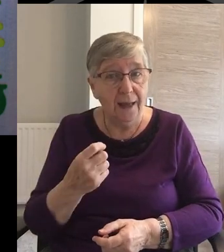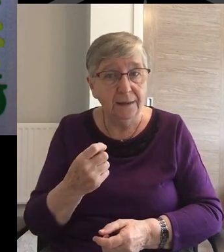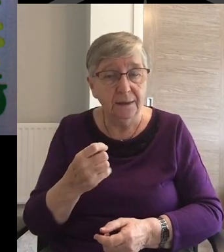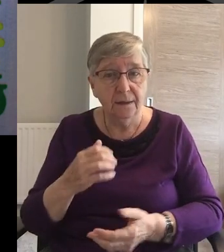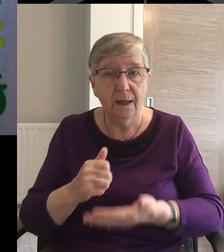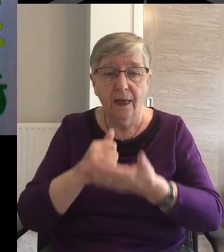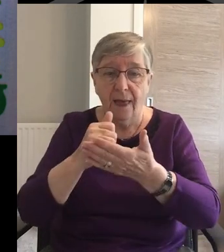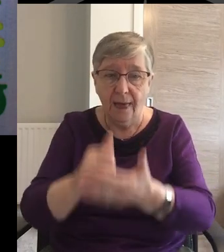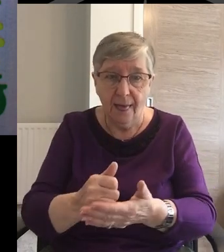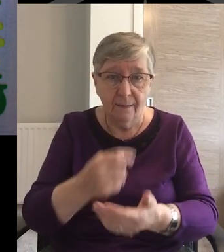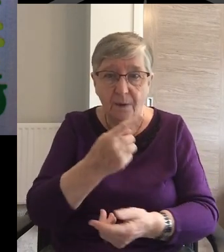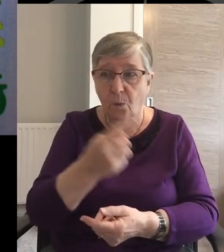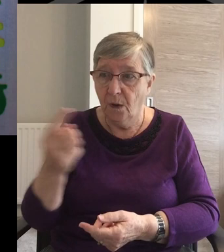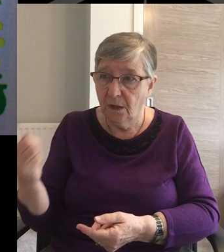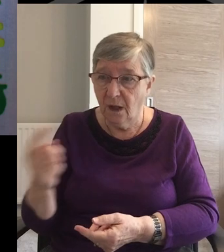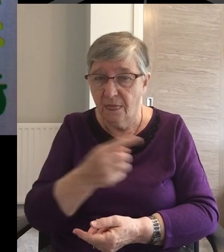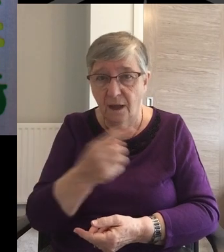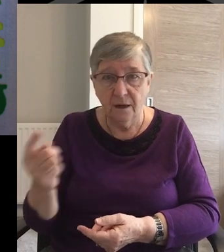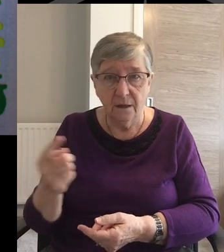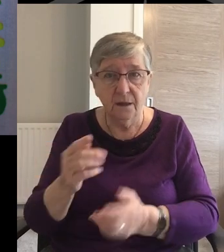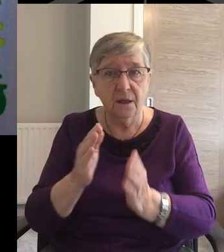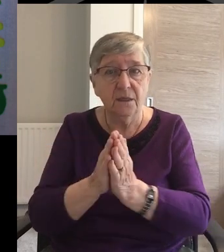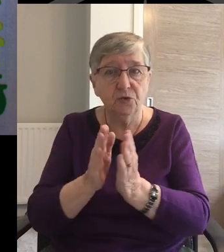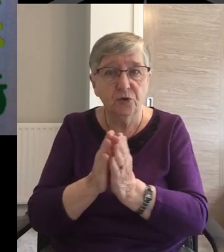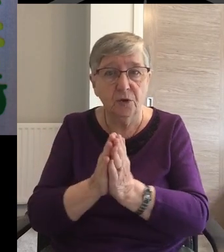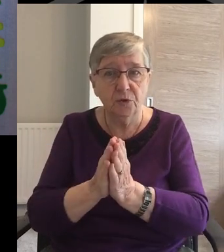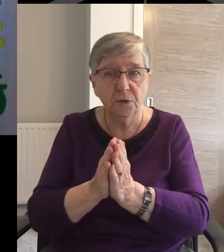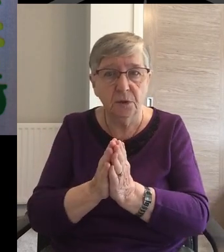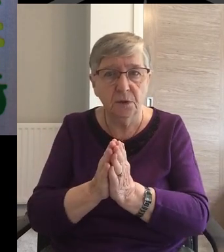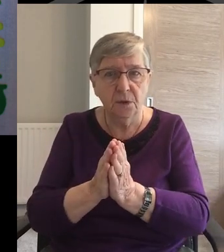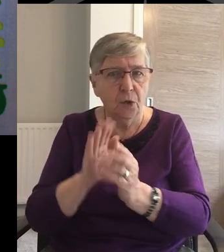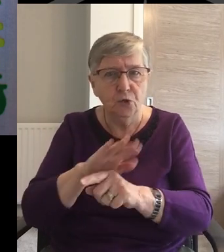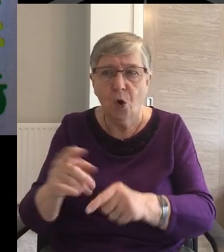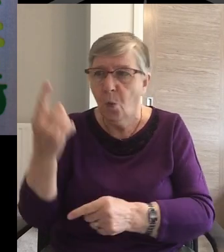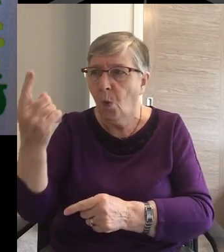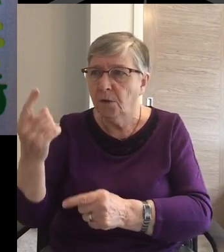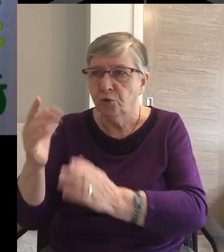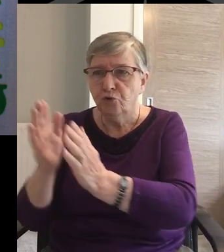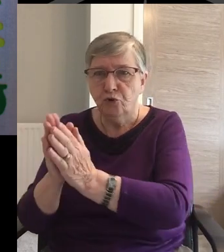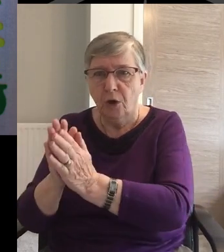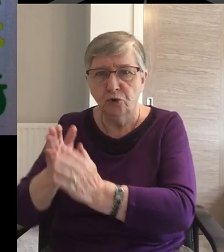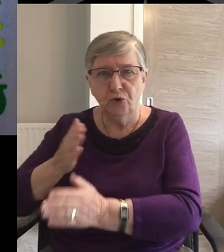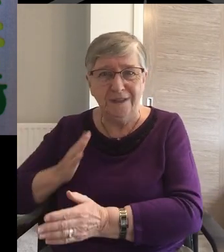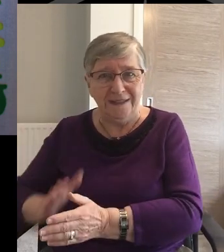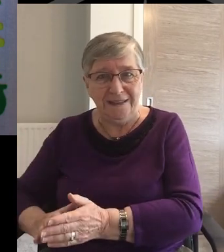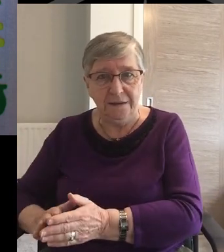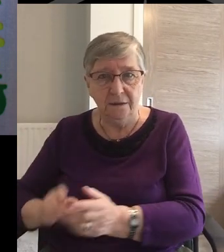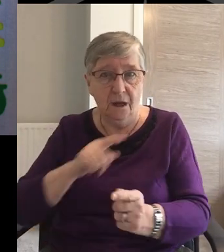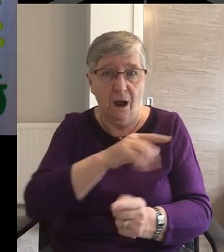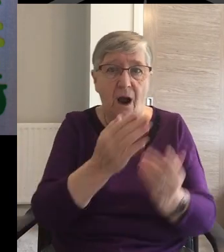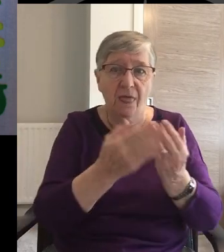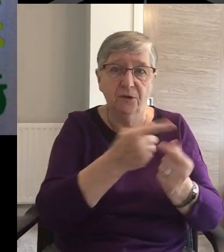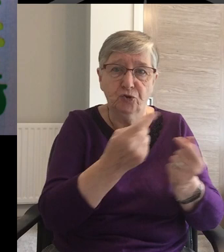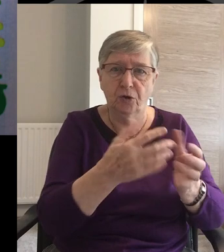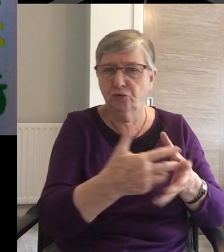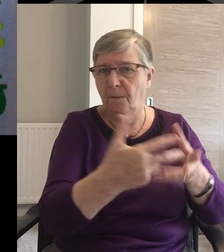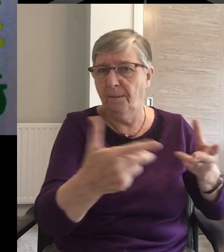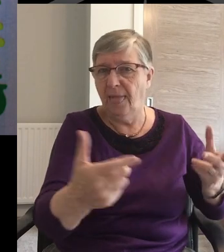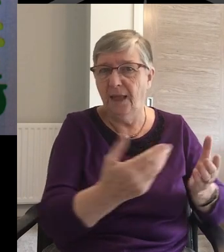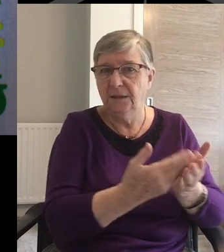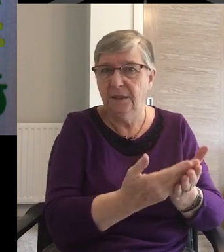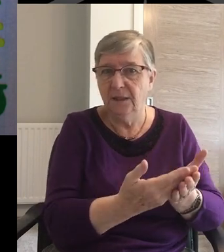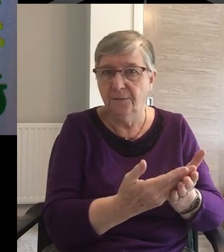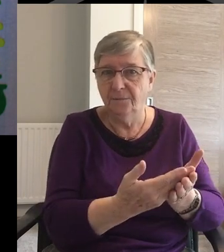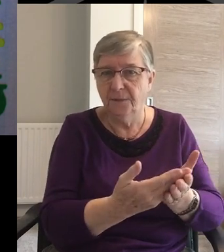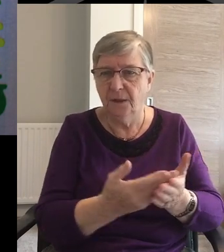another as churches Make sure one church Is not in need While you have plenty He refers to